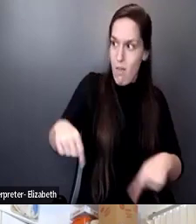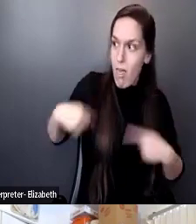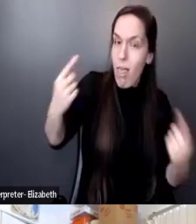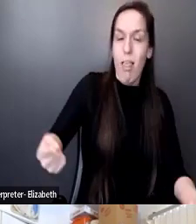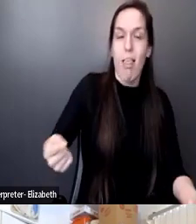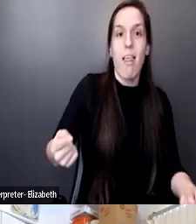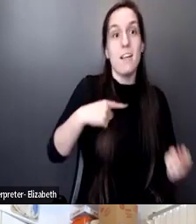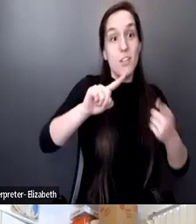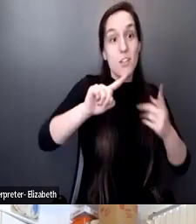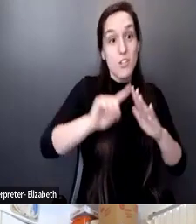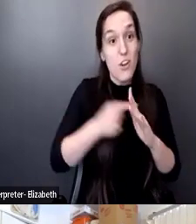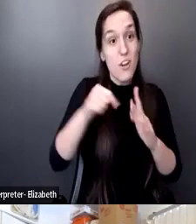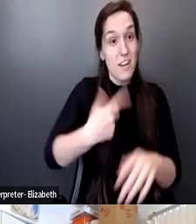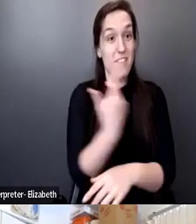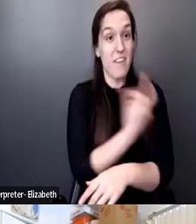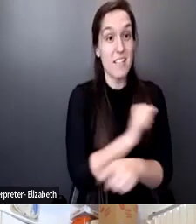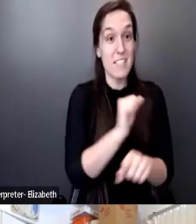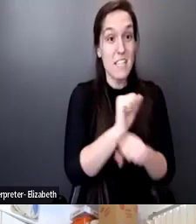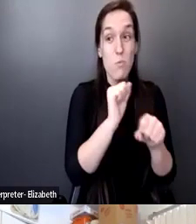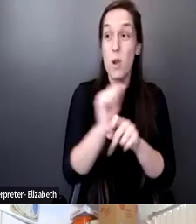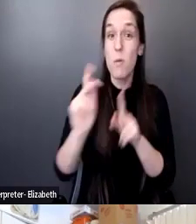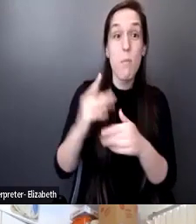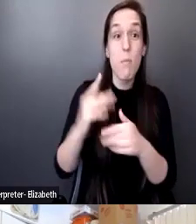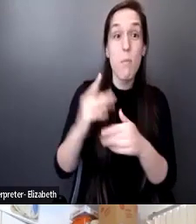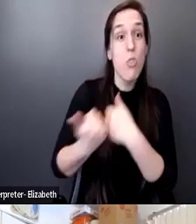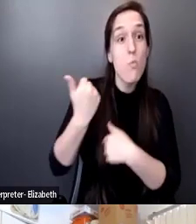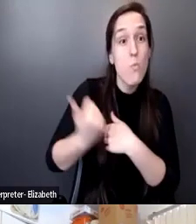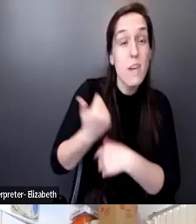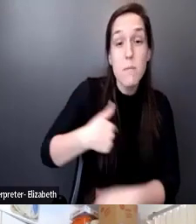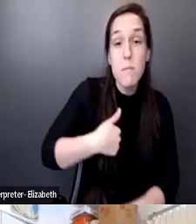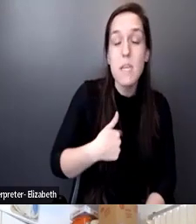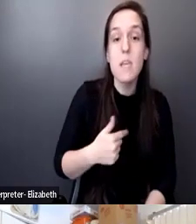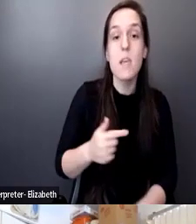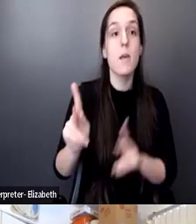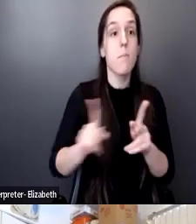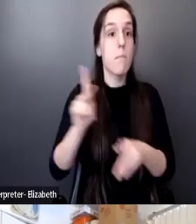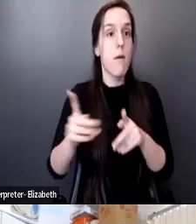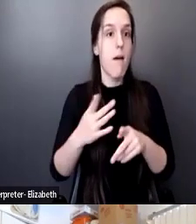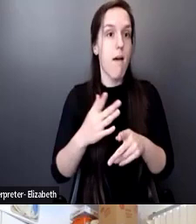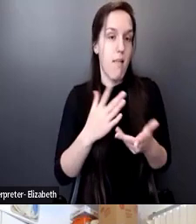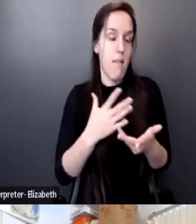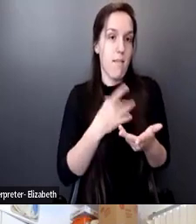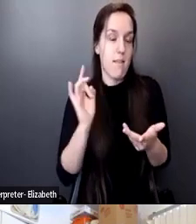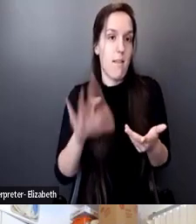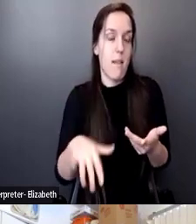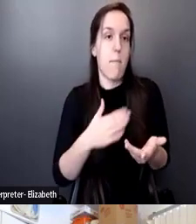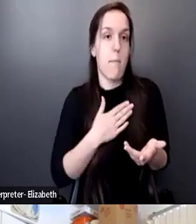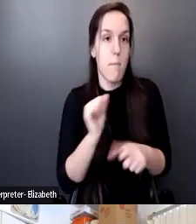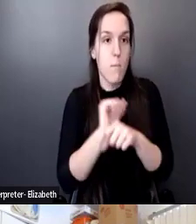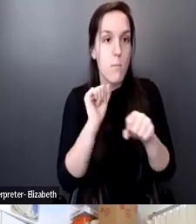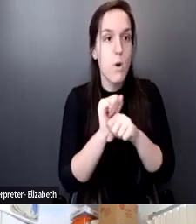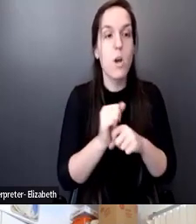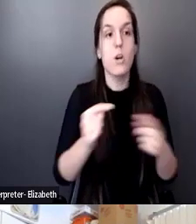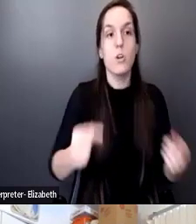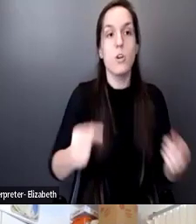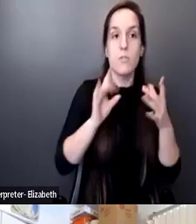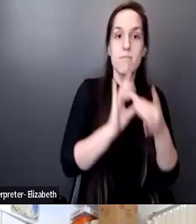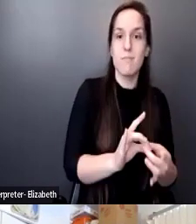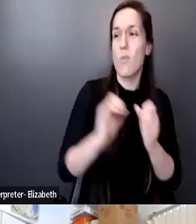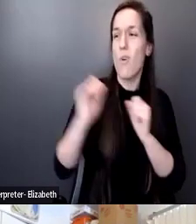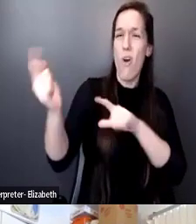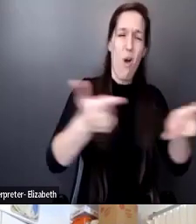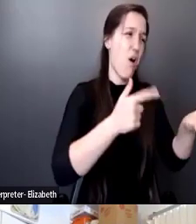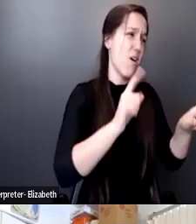from people threatening me, professionals not liking my work, struggles with everyone.